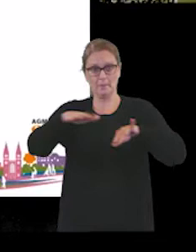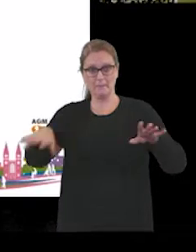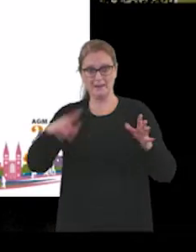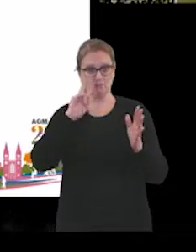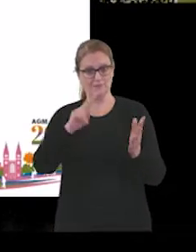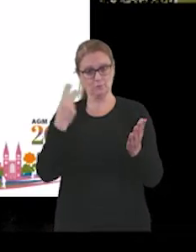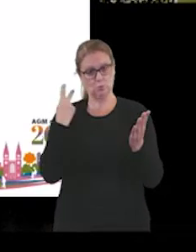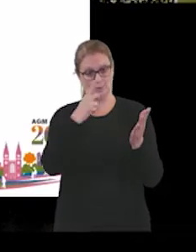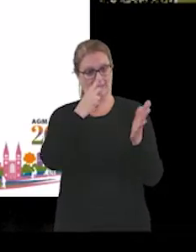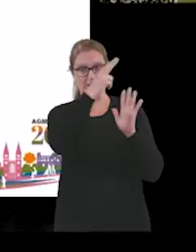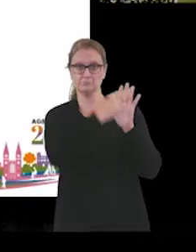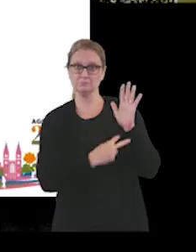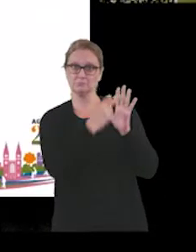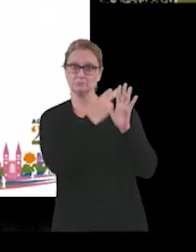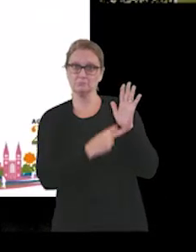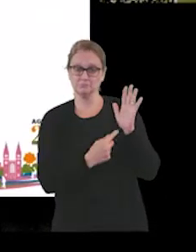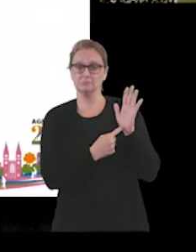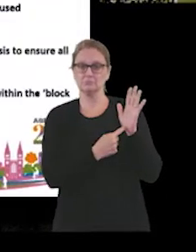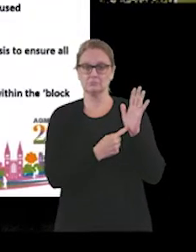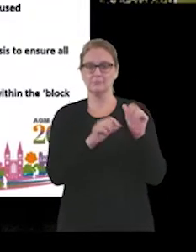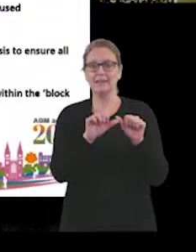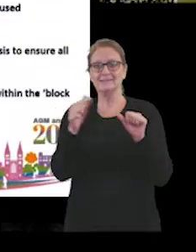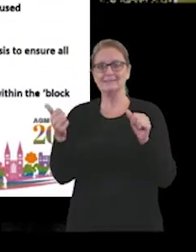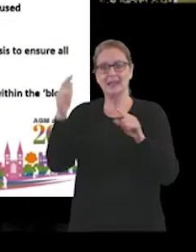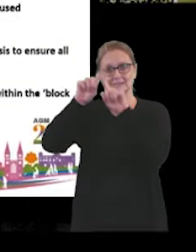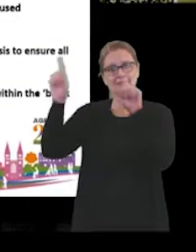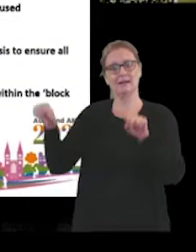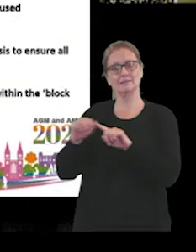review. Up the next slide, please.